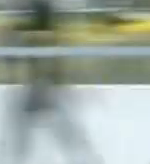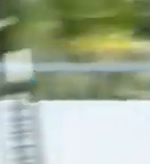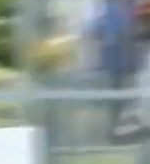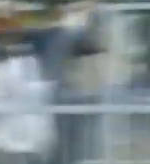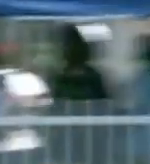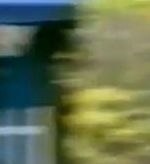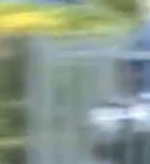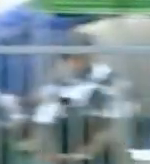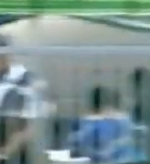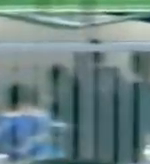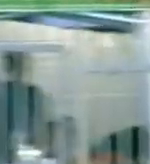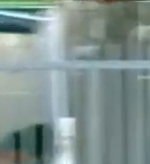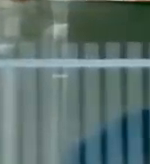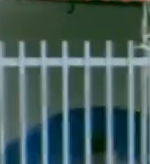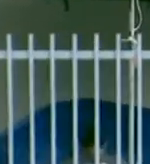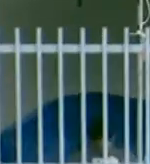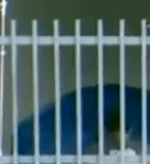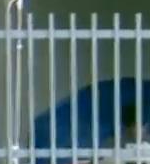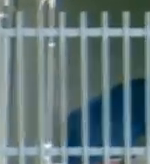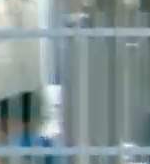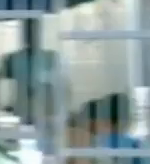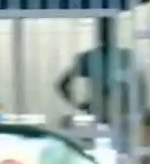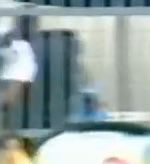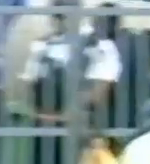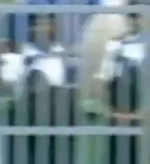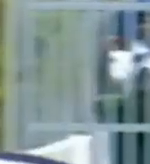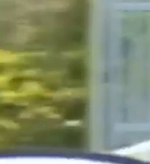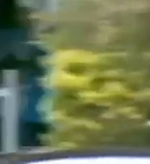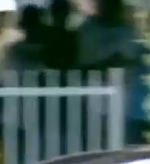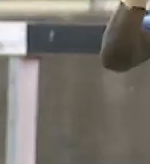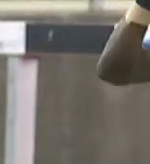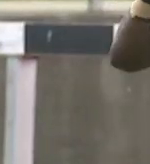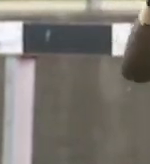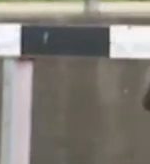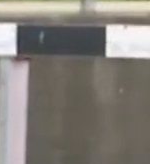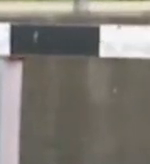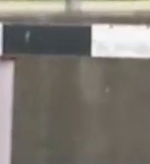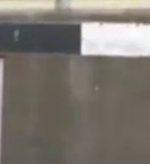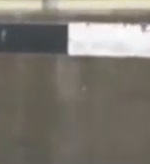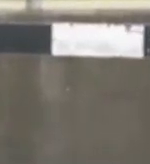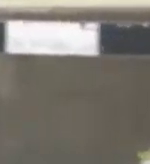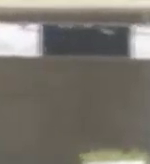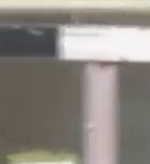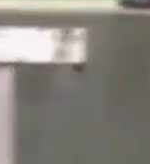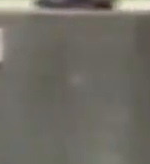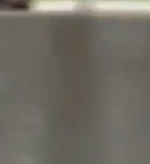in for the try Manoa Wakatawambai